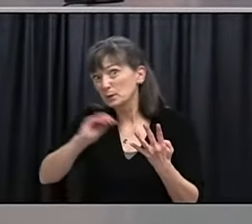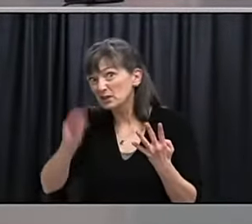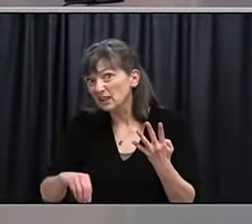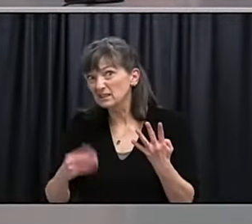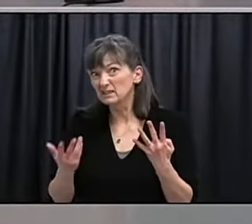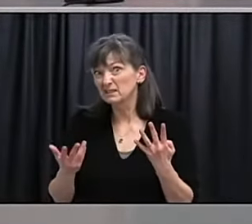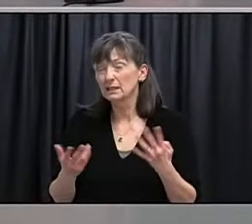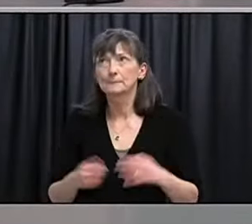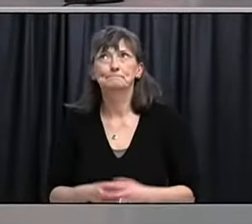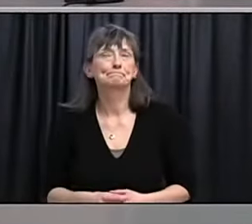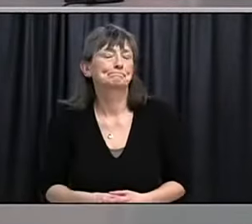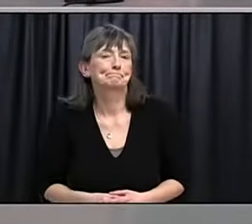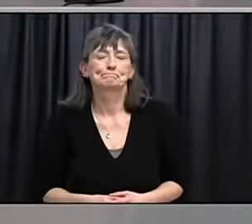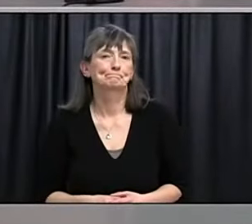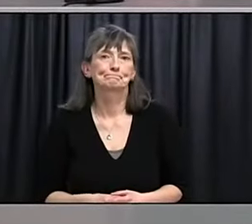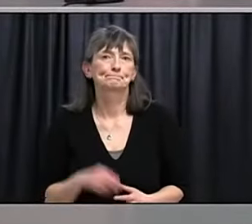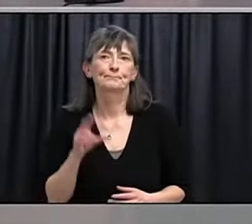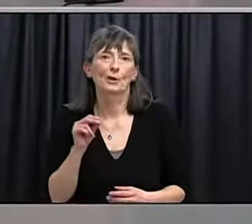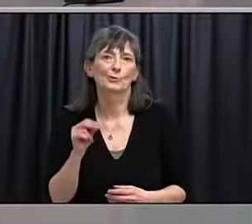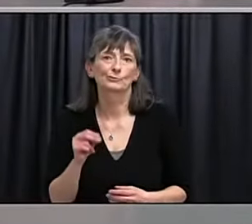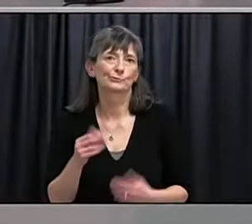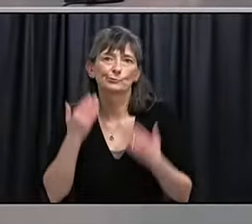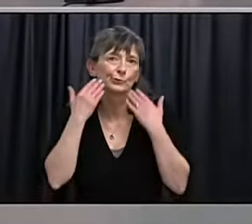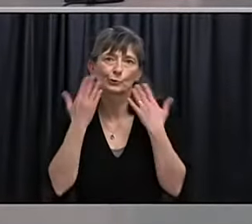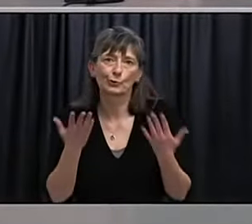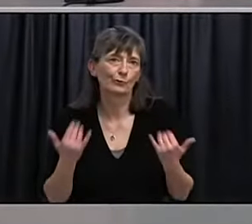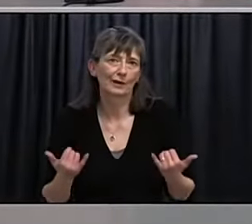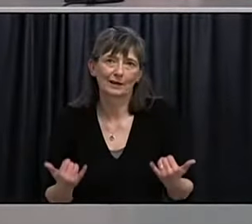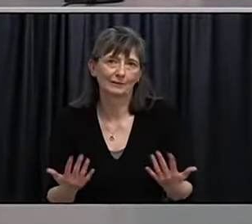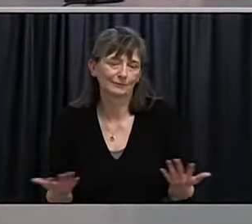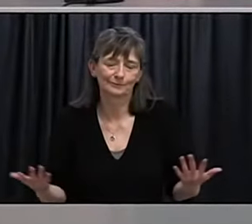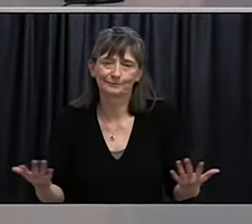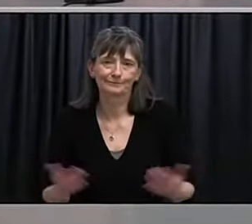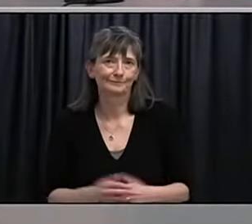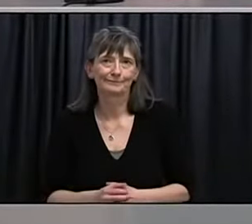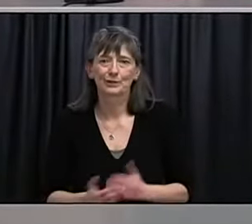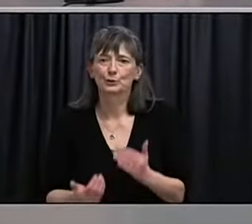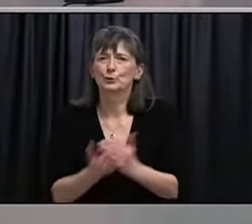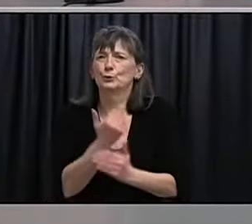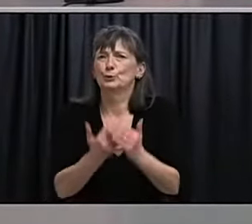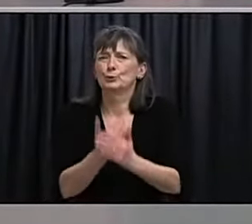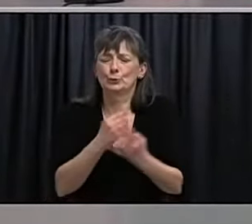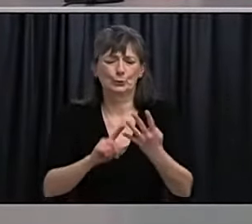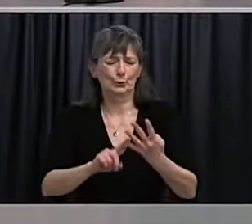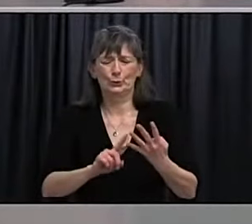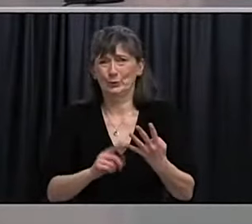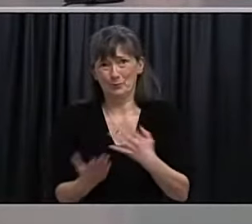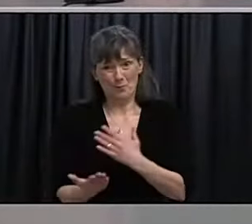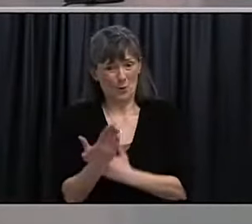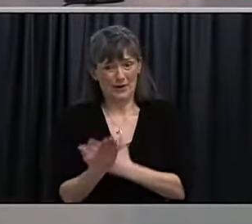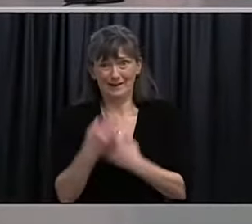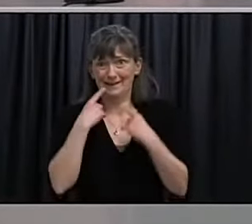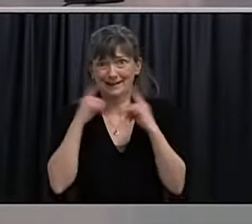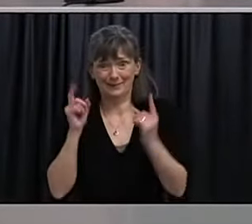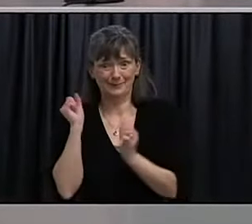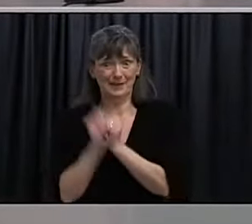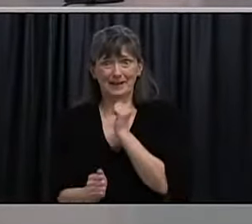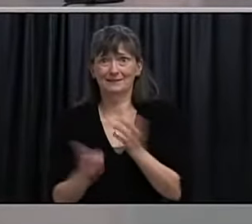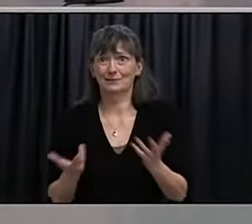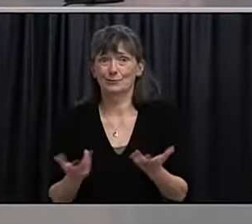I don't think we just we just don't have that information right now. really don't at this point. It's just so new. We haven't even had those discussions at all, really.